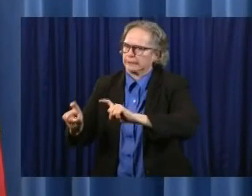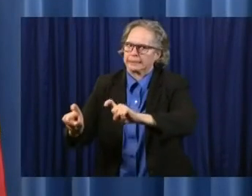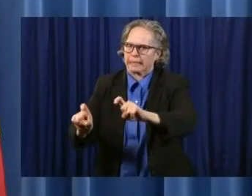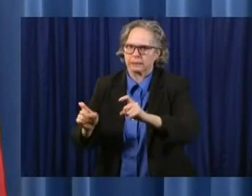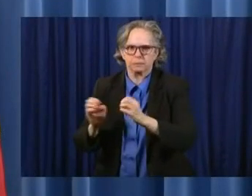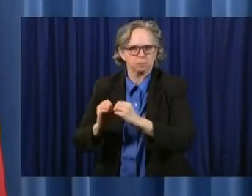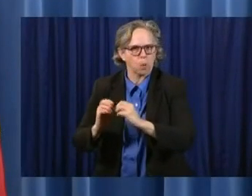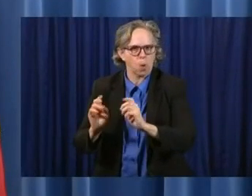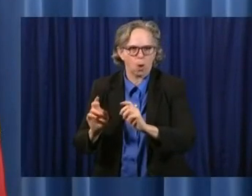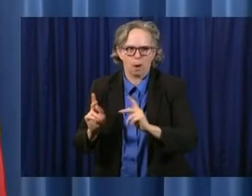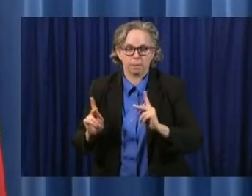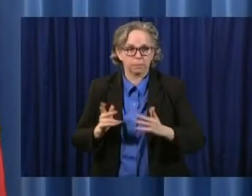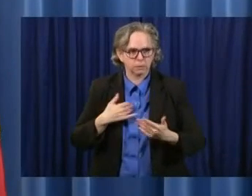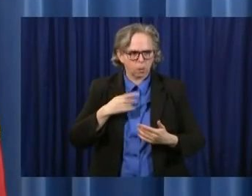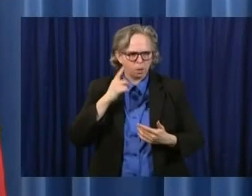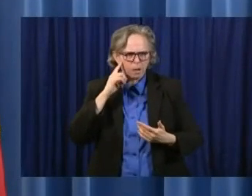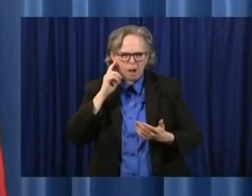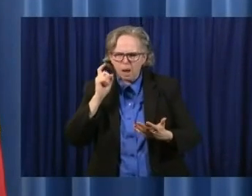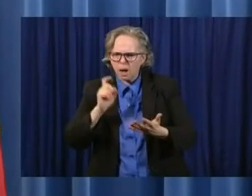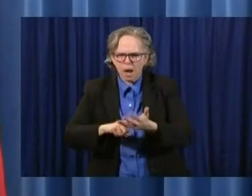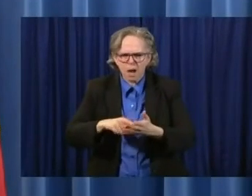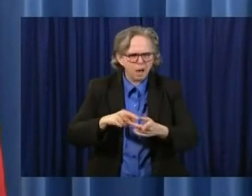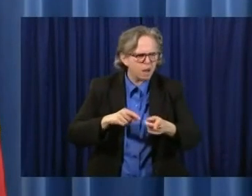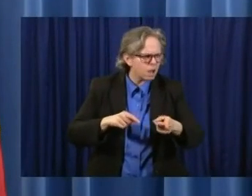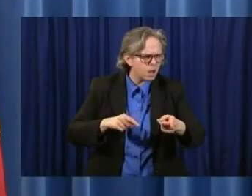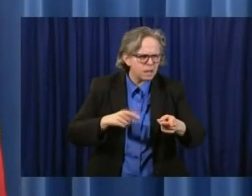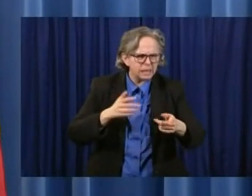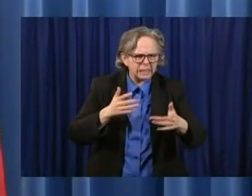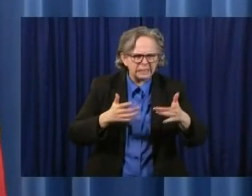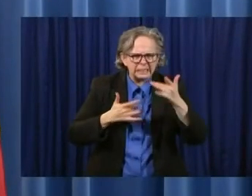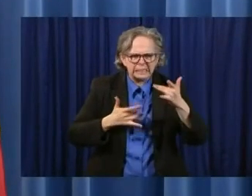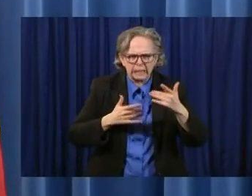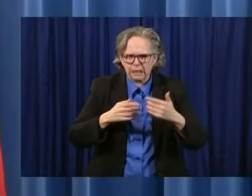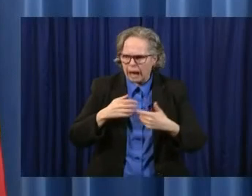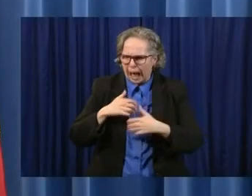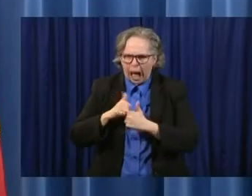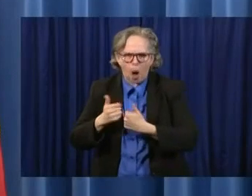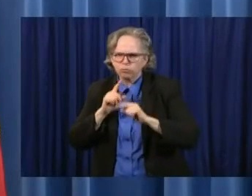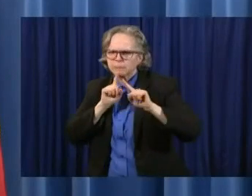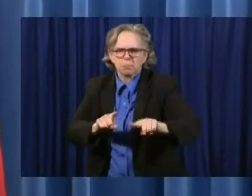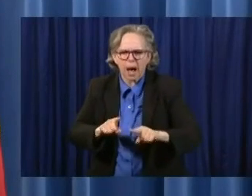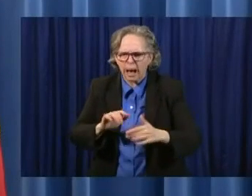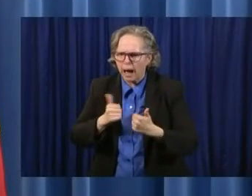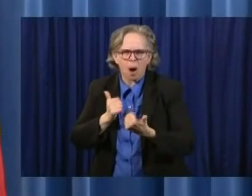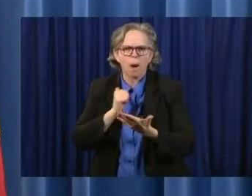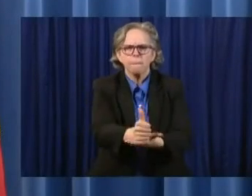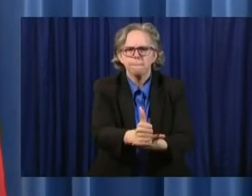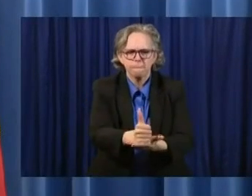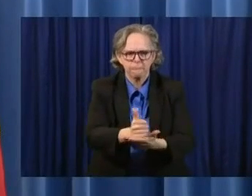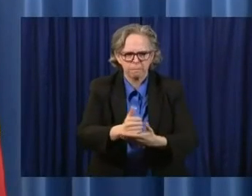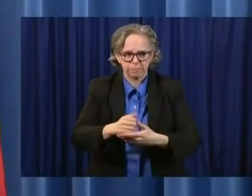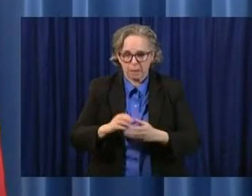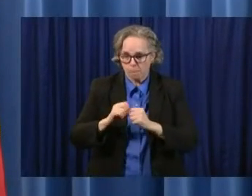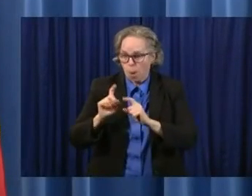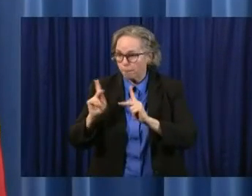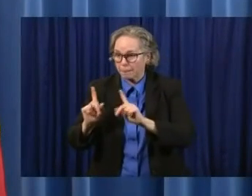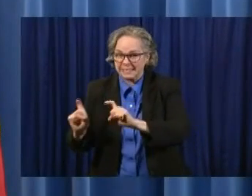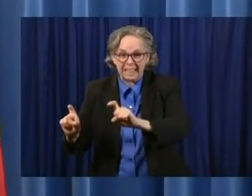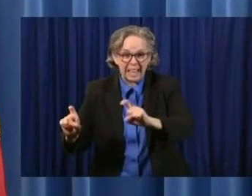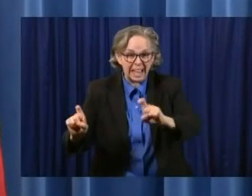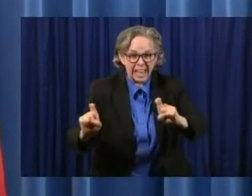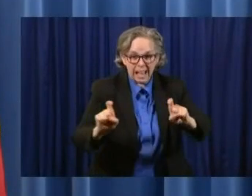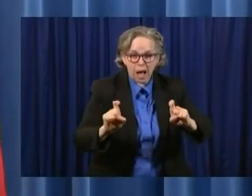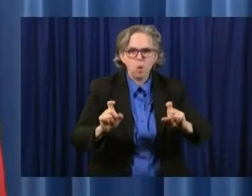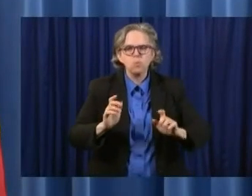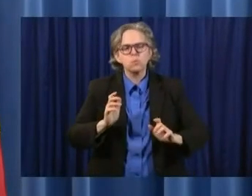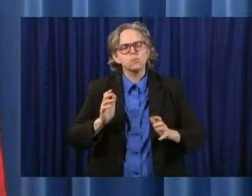and determine how best to respond. With more tests, we will continue to emphasize the testing of patients who are most